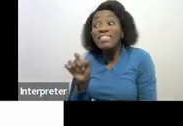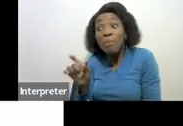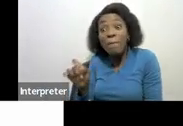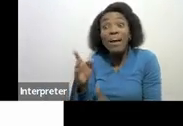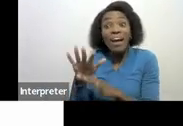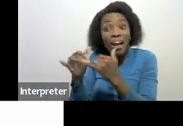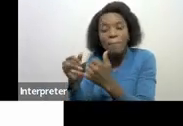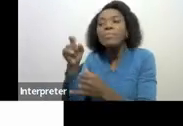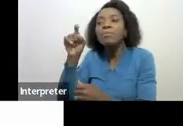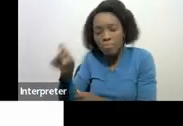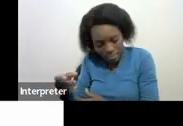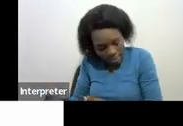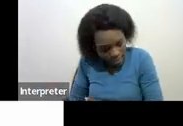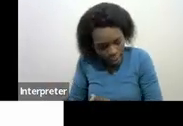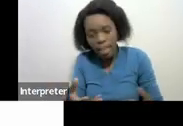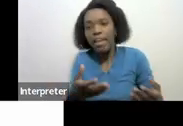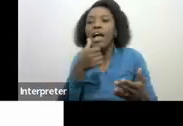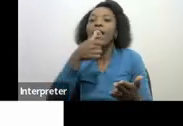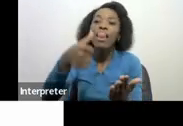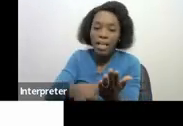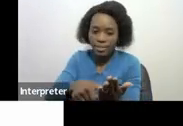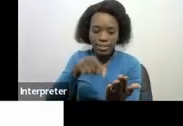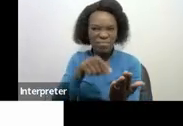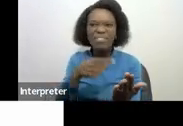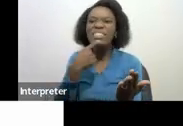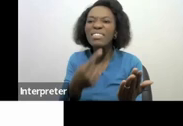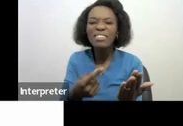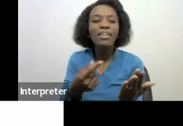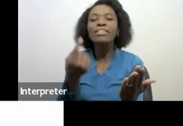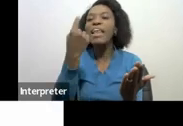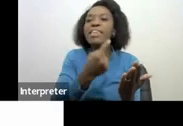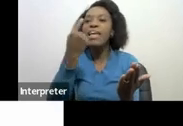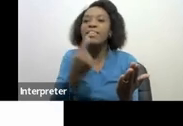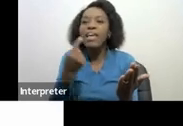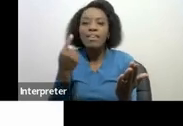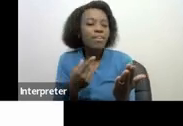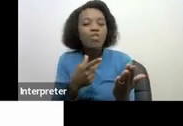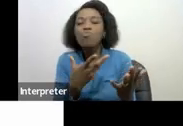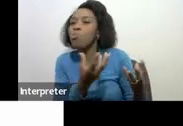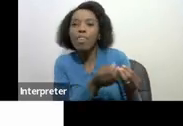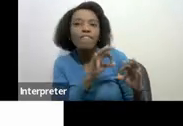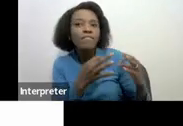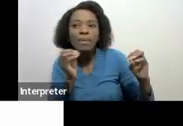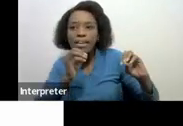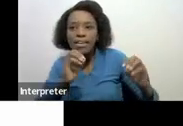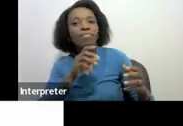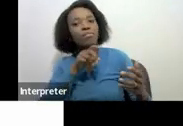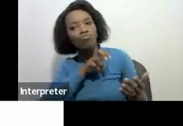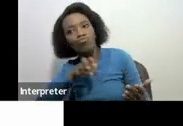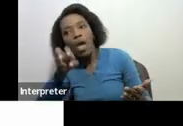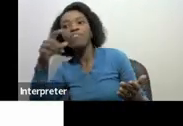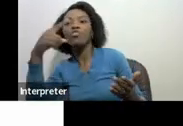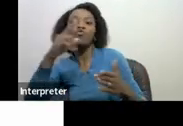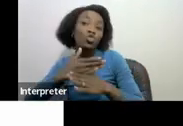letter to confirm that for a number of days you were not around within your family you went away for job purposes